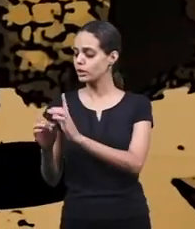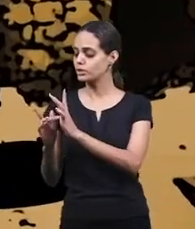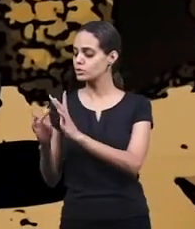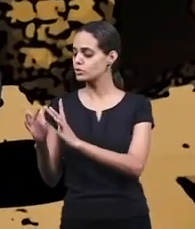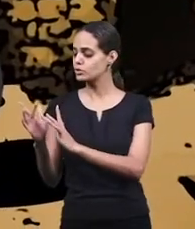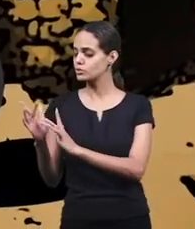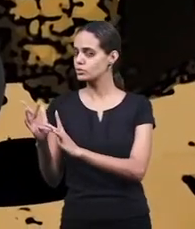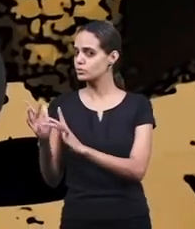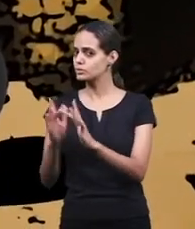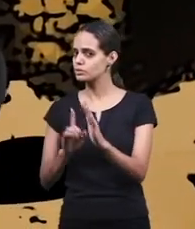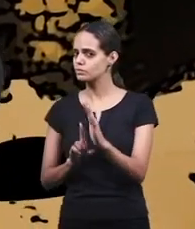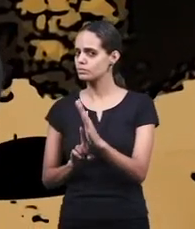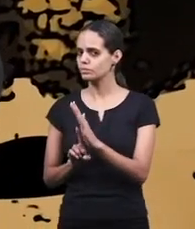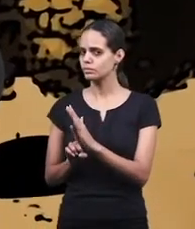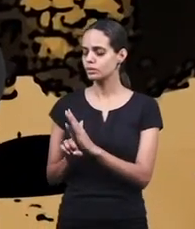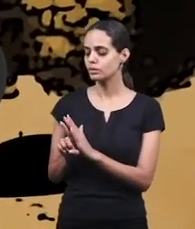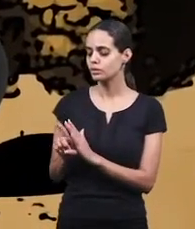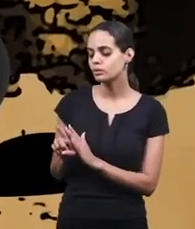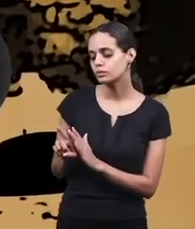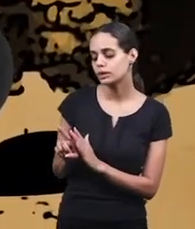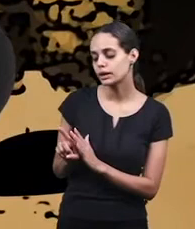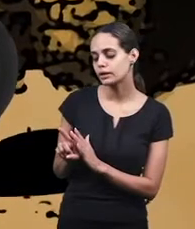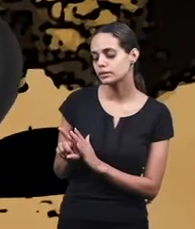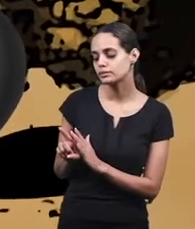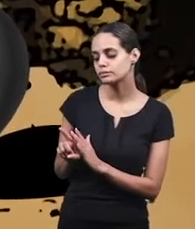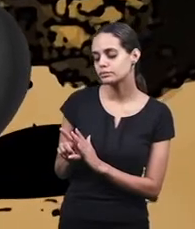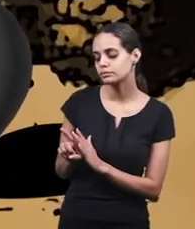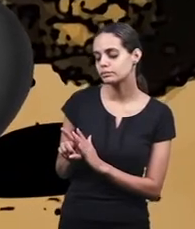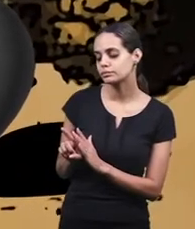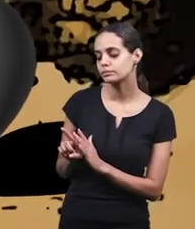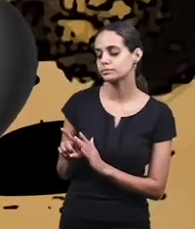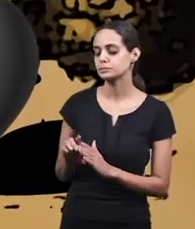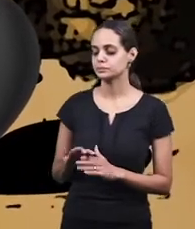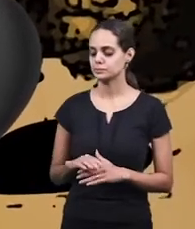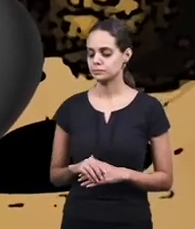went to the master and asked we